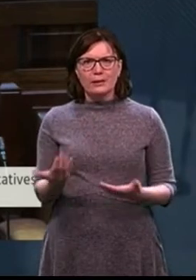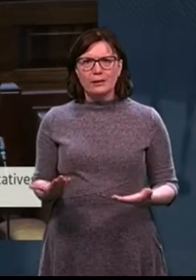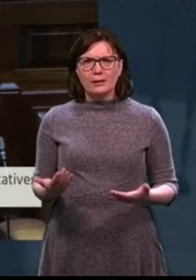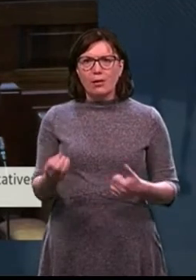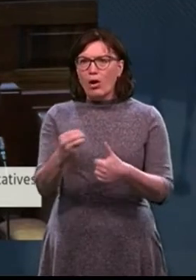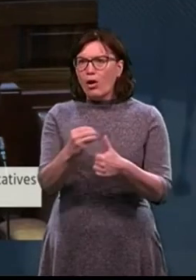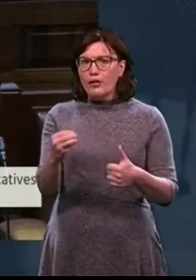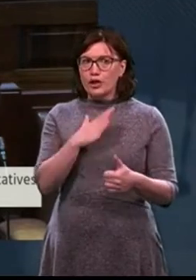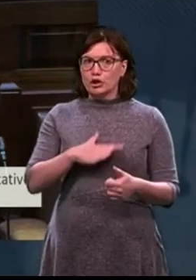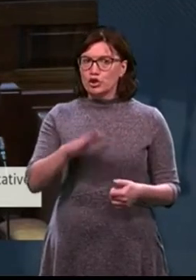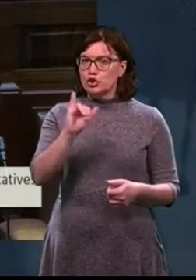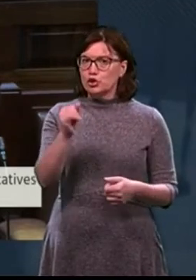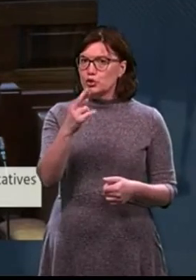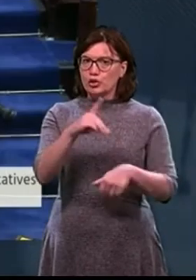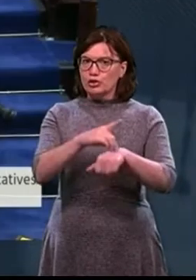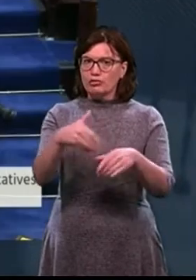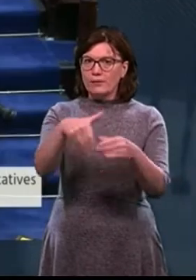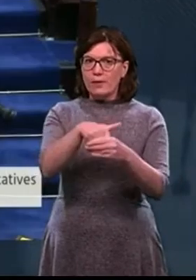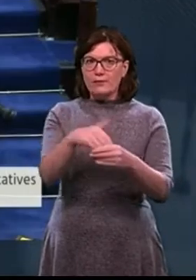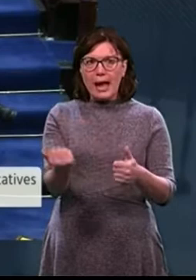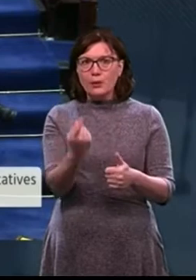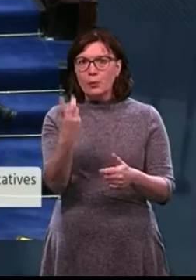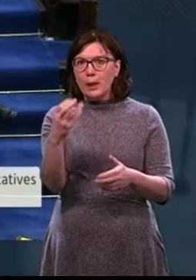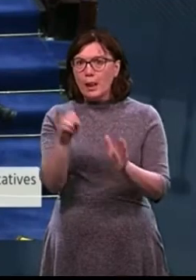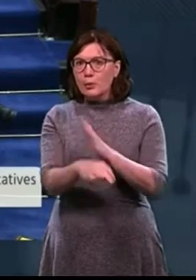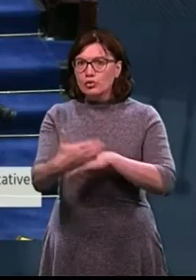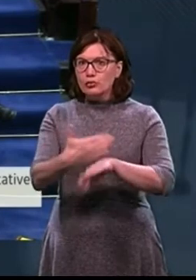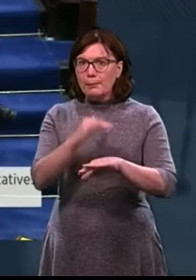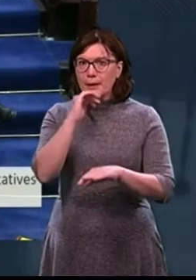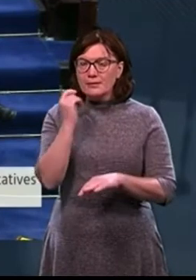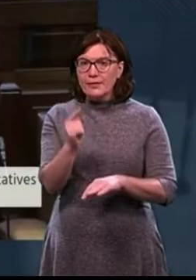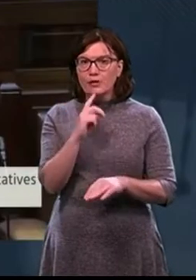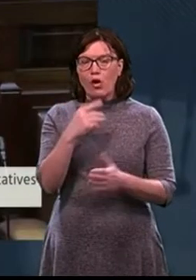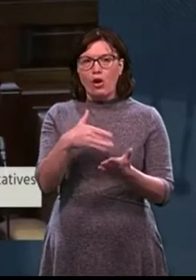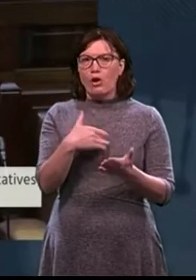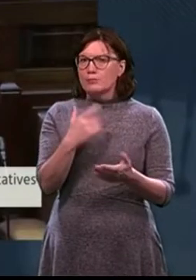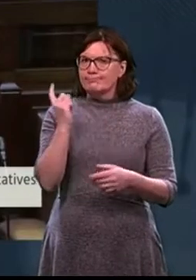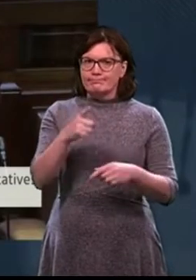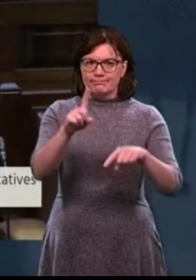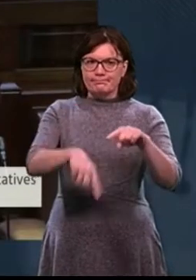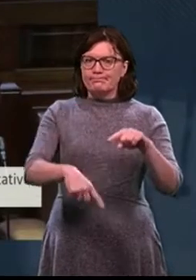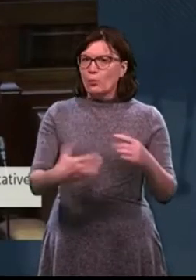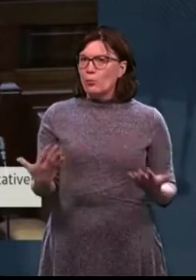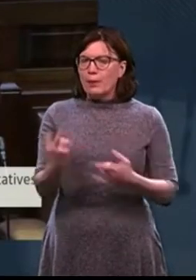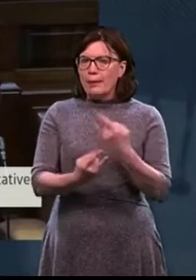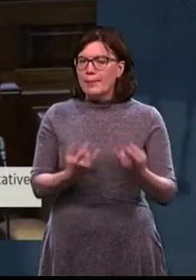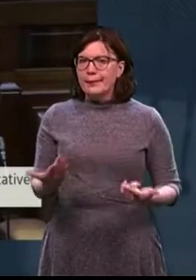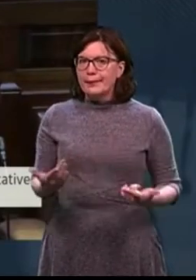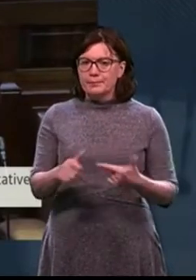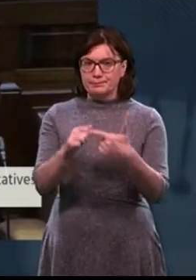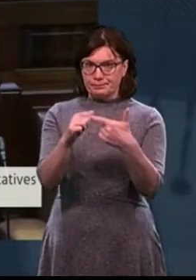other than the junior doctor involved going to lose their job or even be formally reprimanded? Secondly,